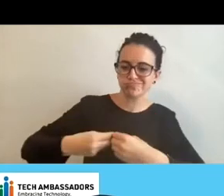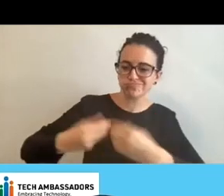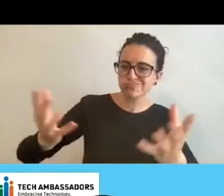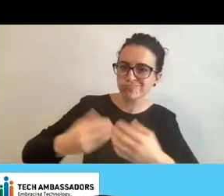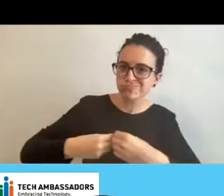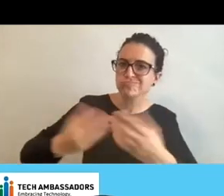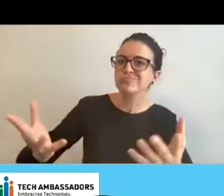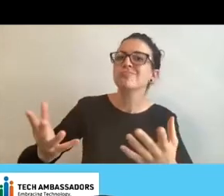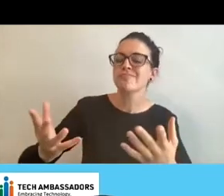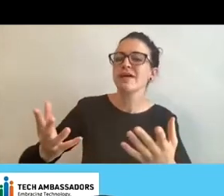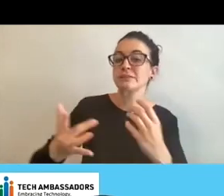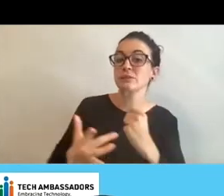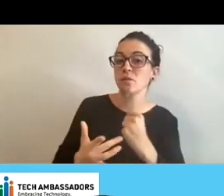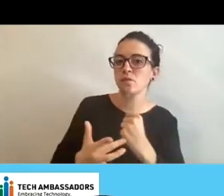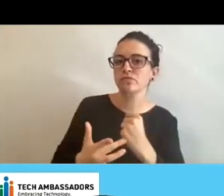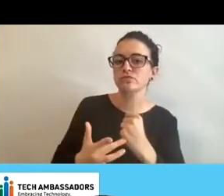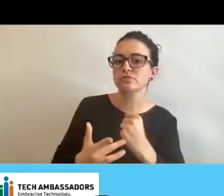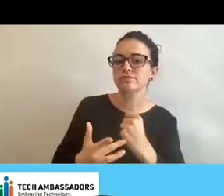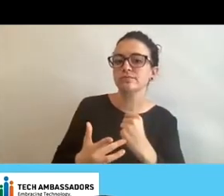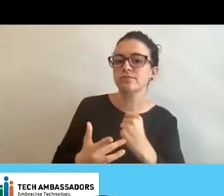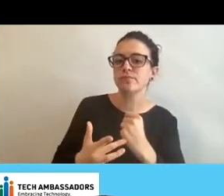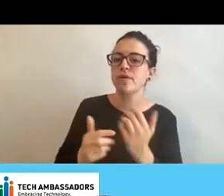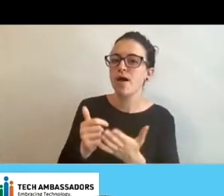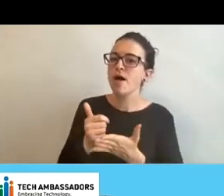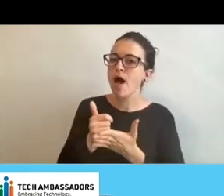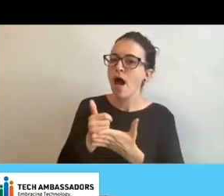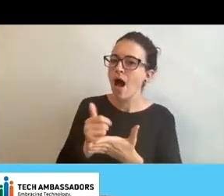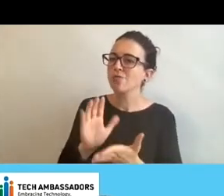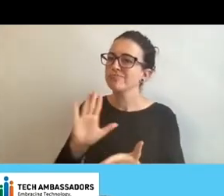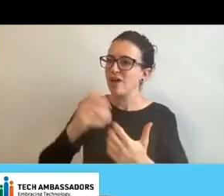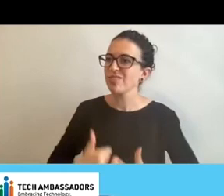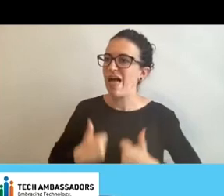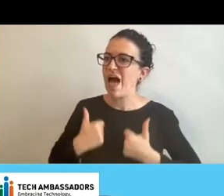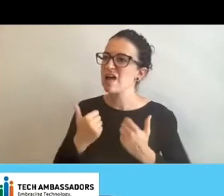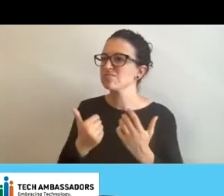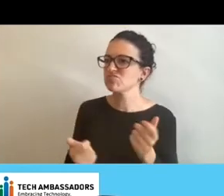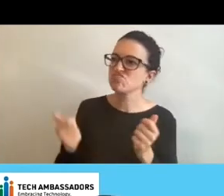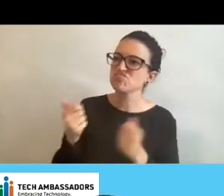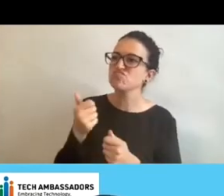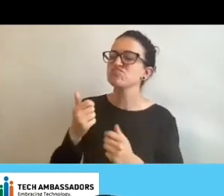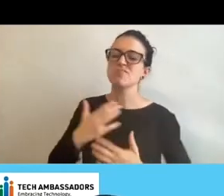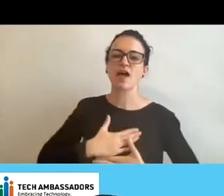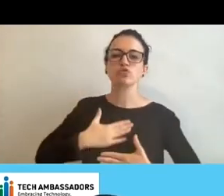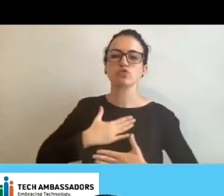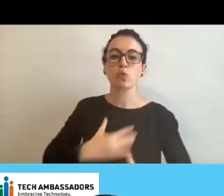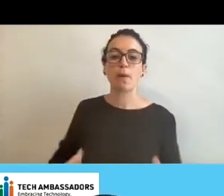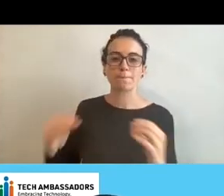enjoy their lives even more than they have before.